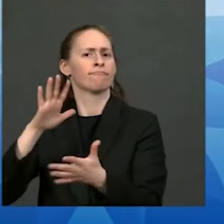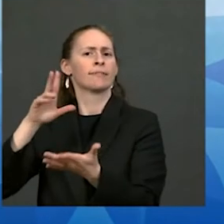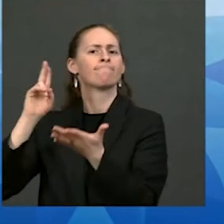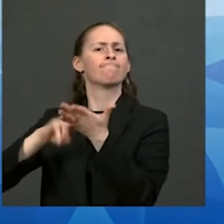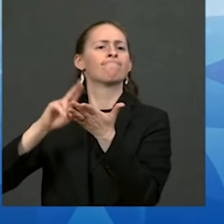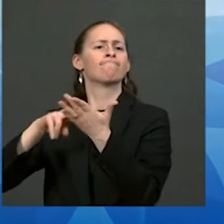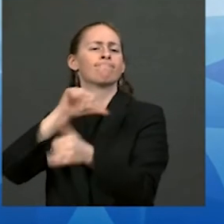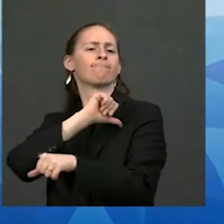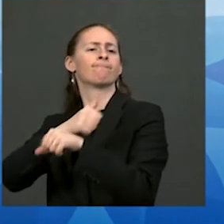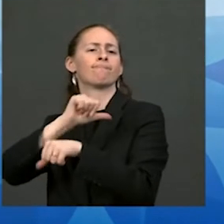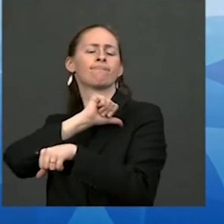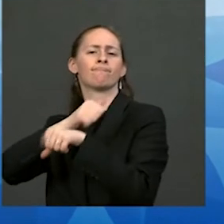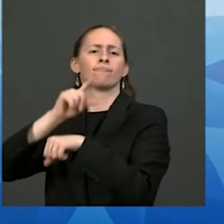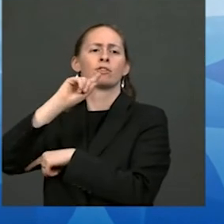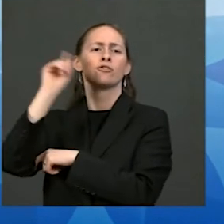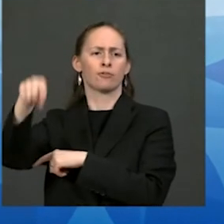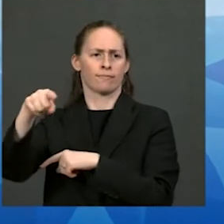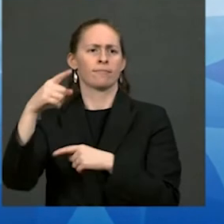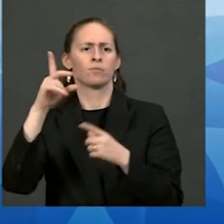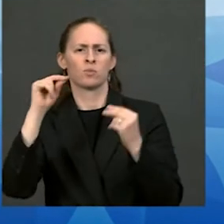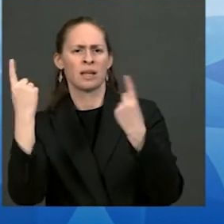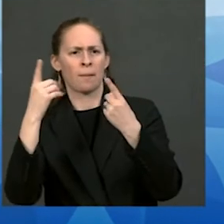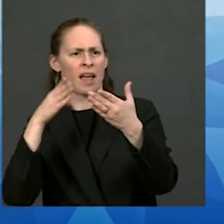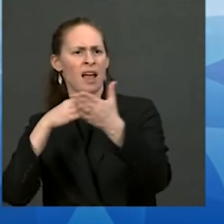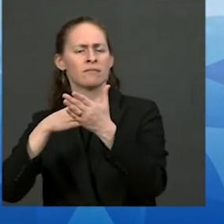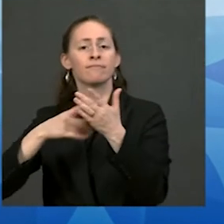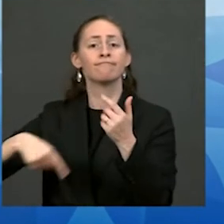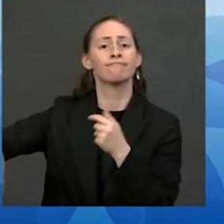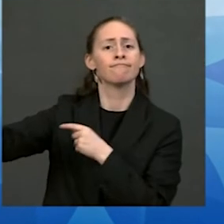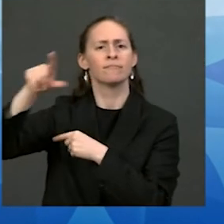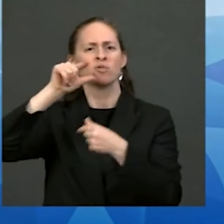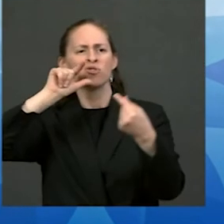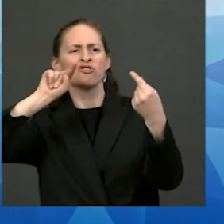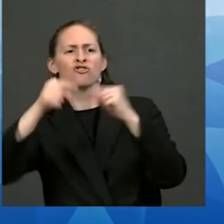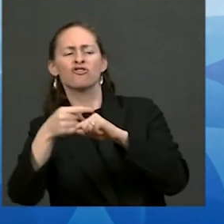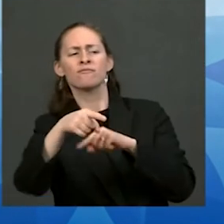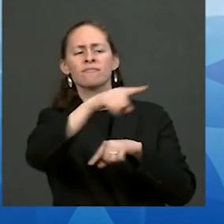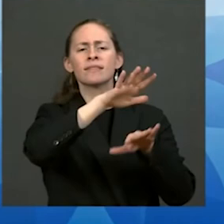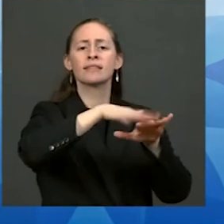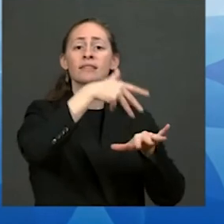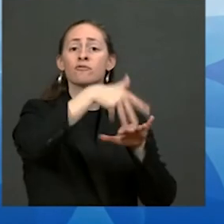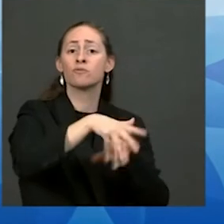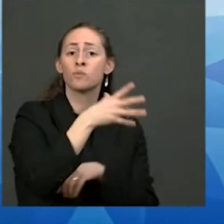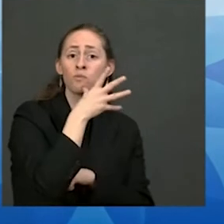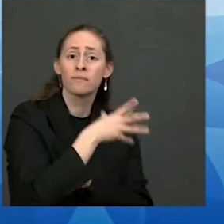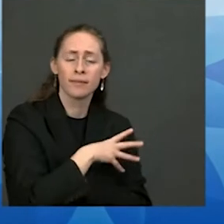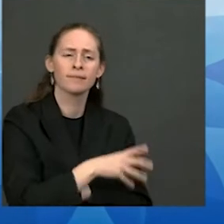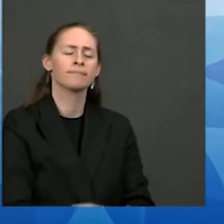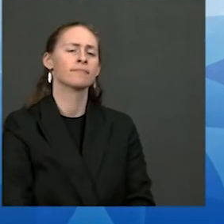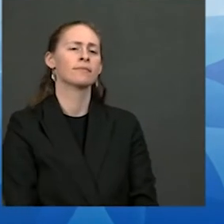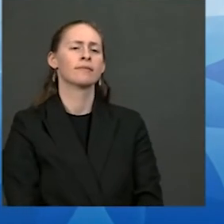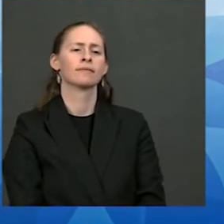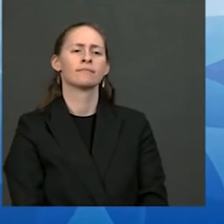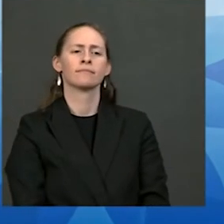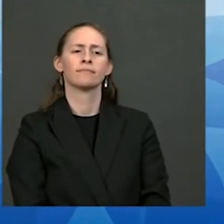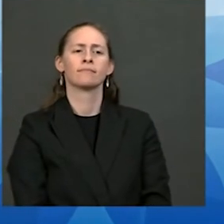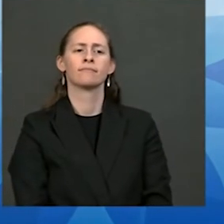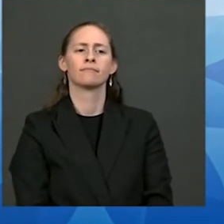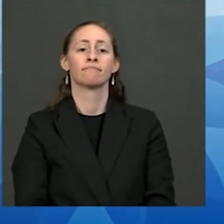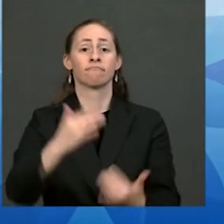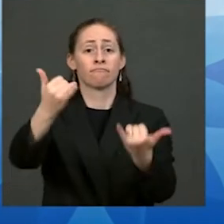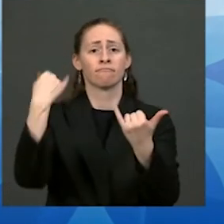today I'm directing federal officials to work with tribal nations on strategies to improve public safety